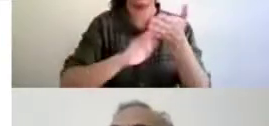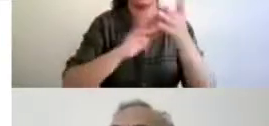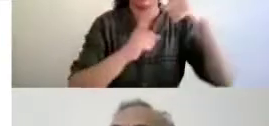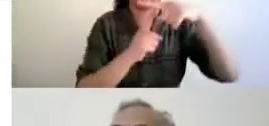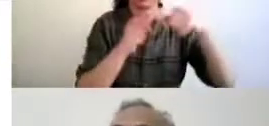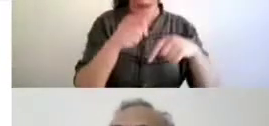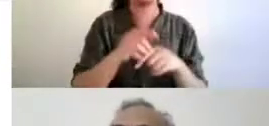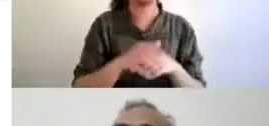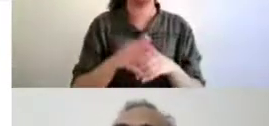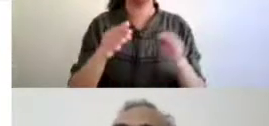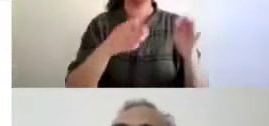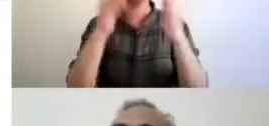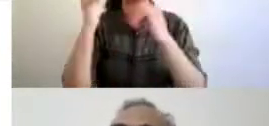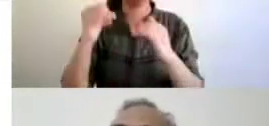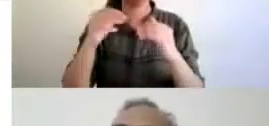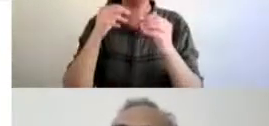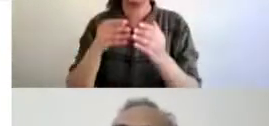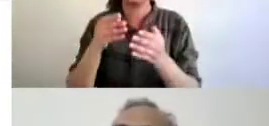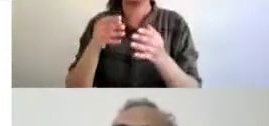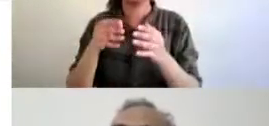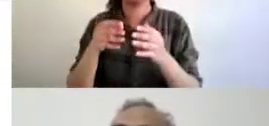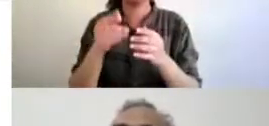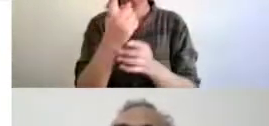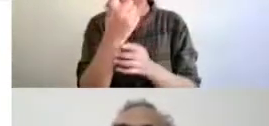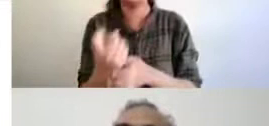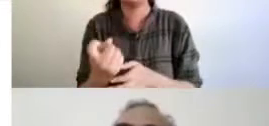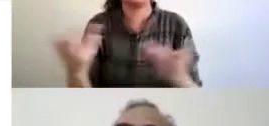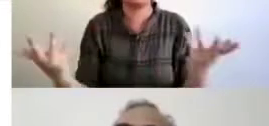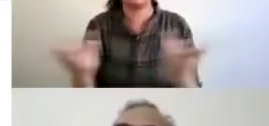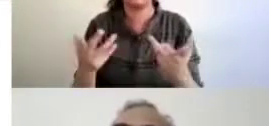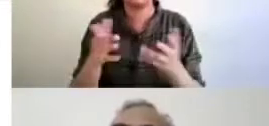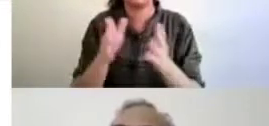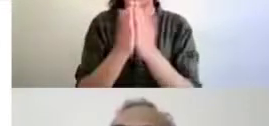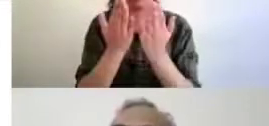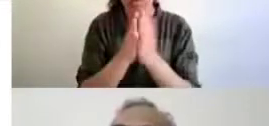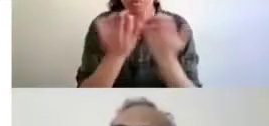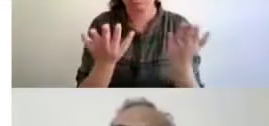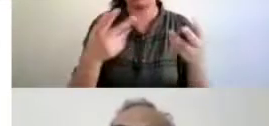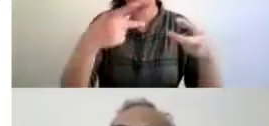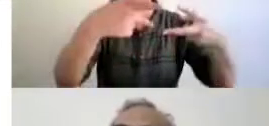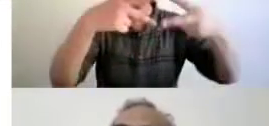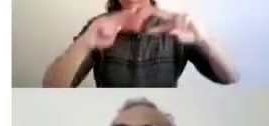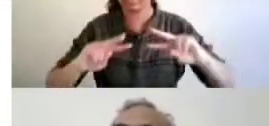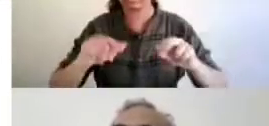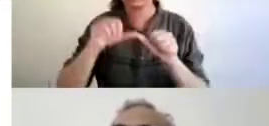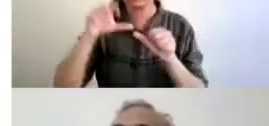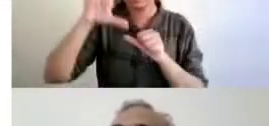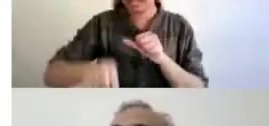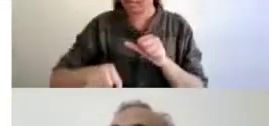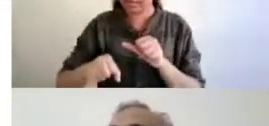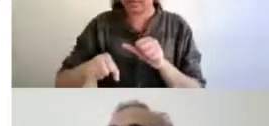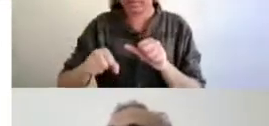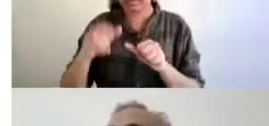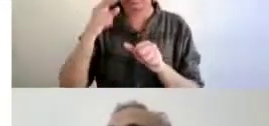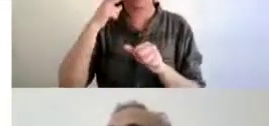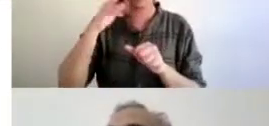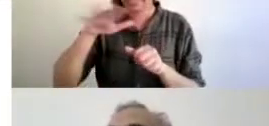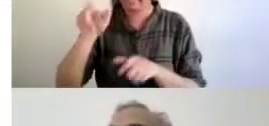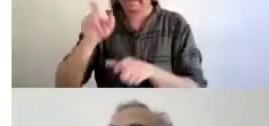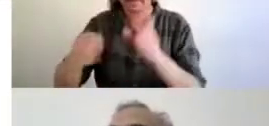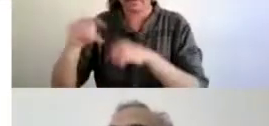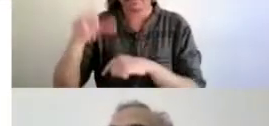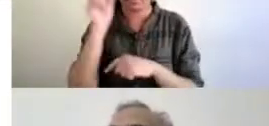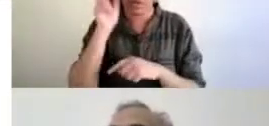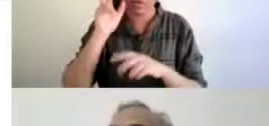allowing the production of books or conversion of books into accessible format without seeking any